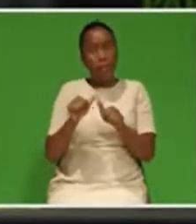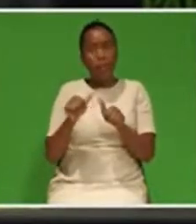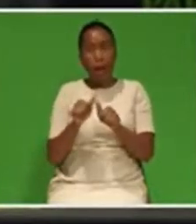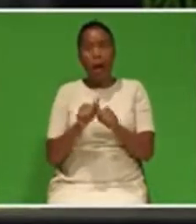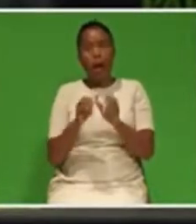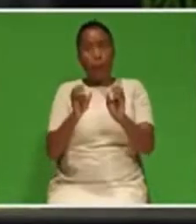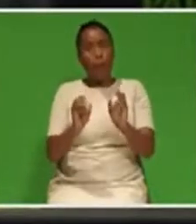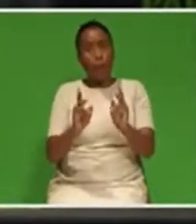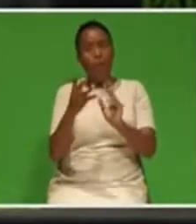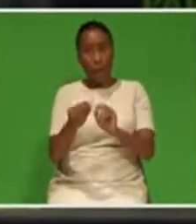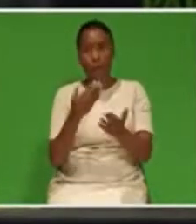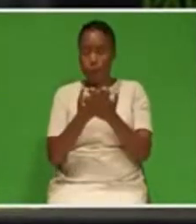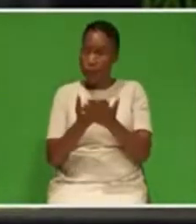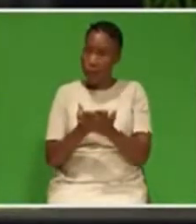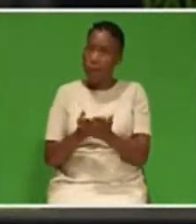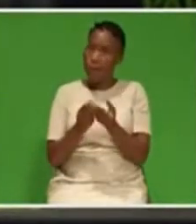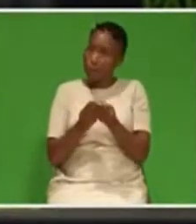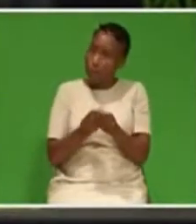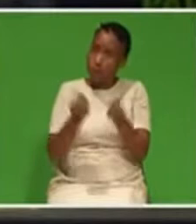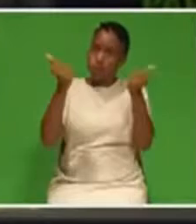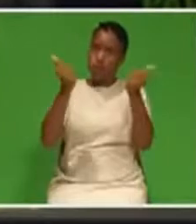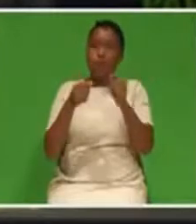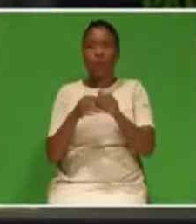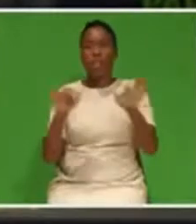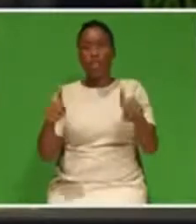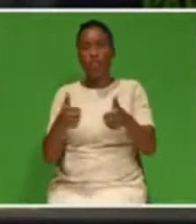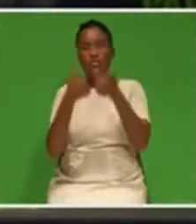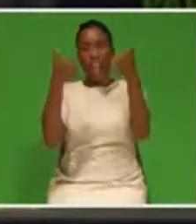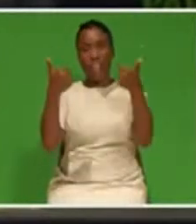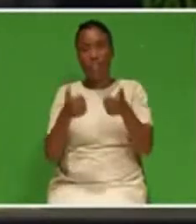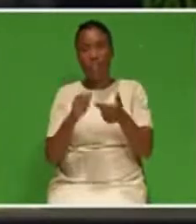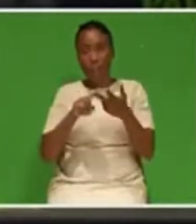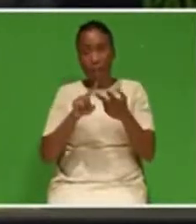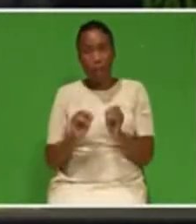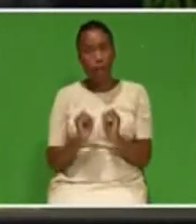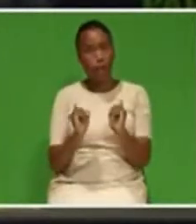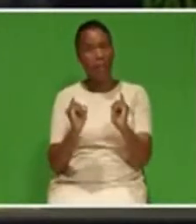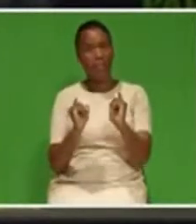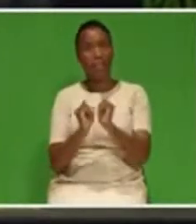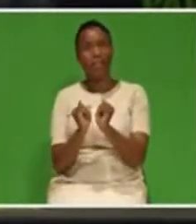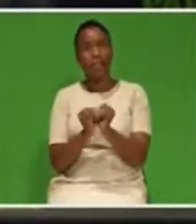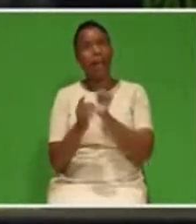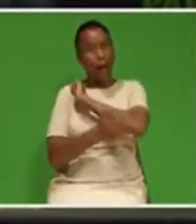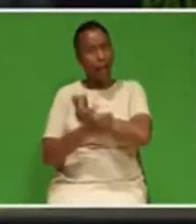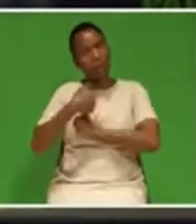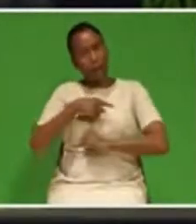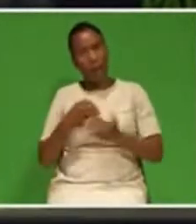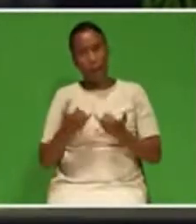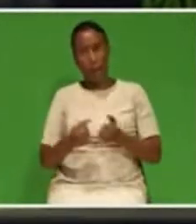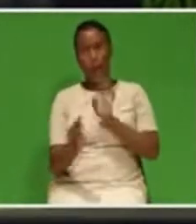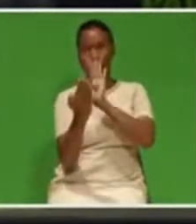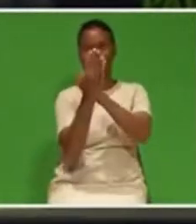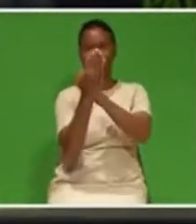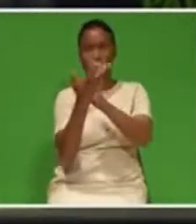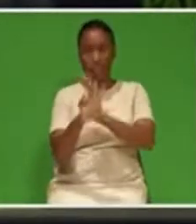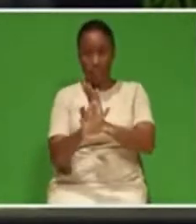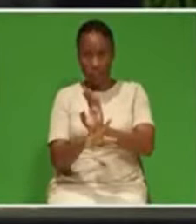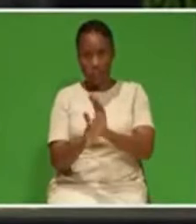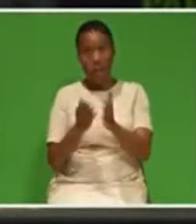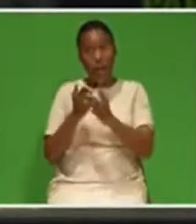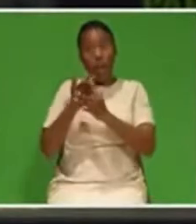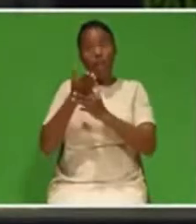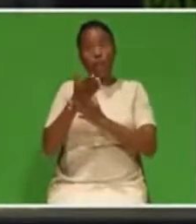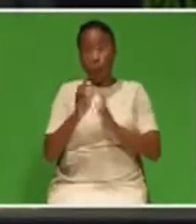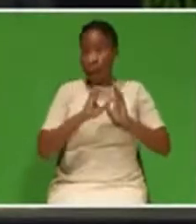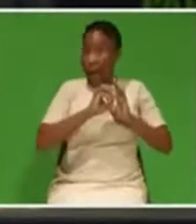challenge and crisis that our country faces. And through this effort, we